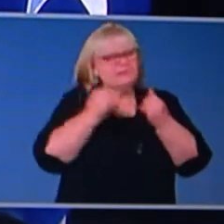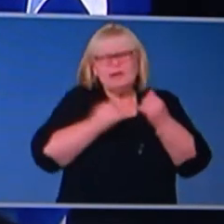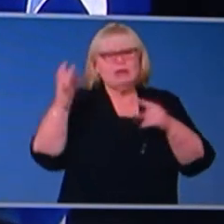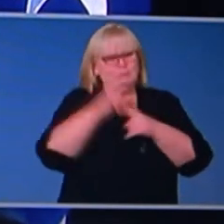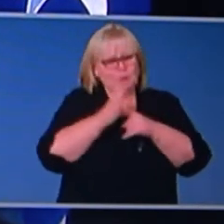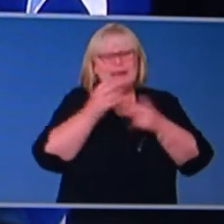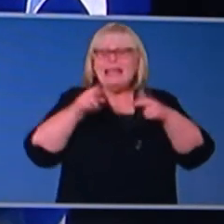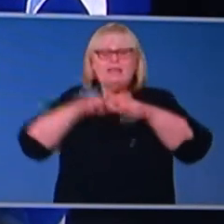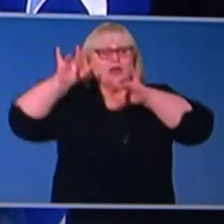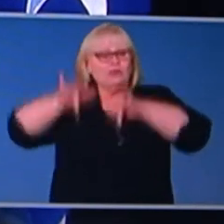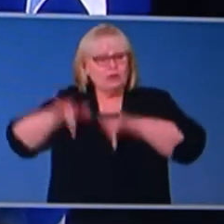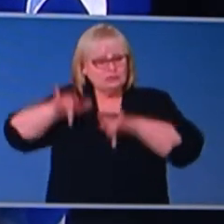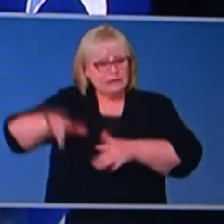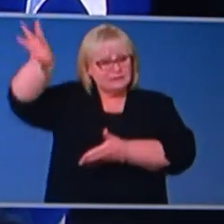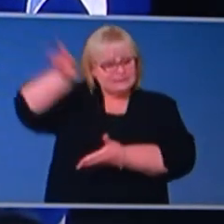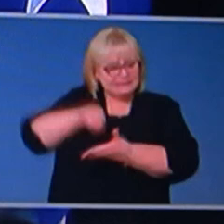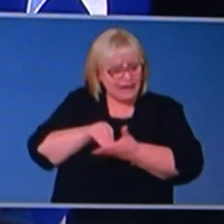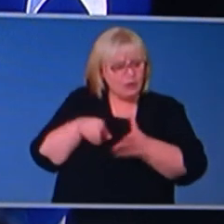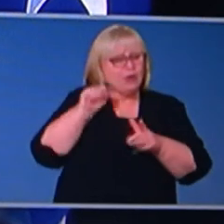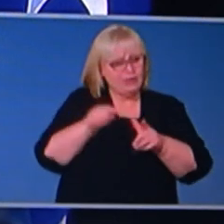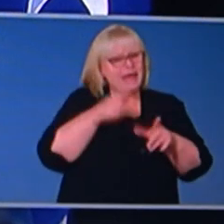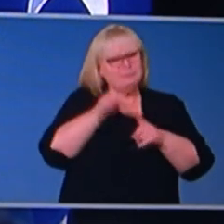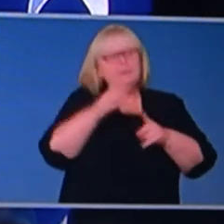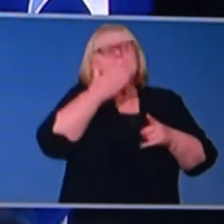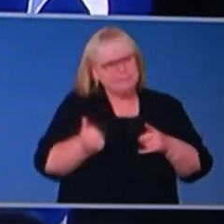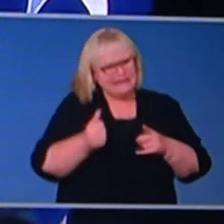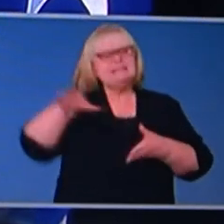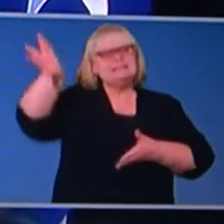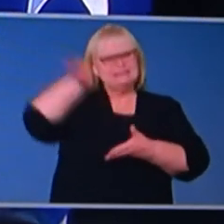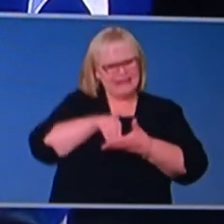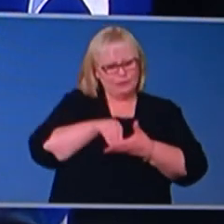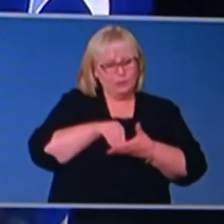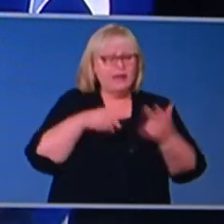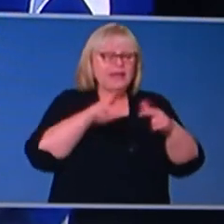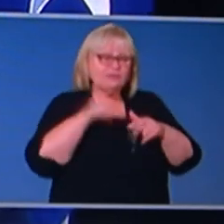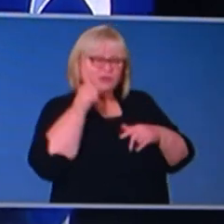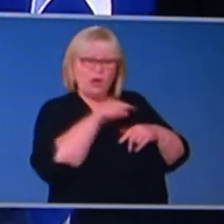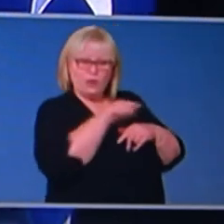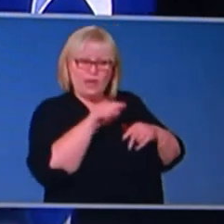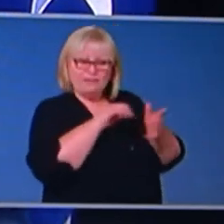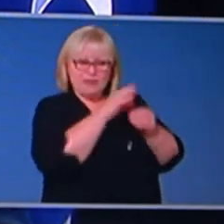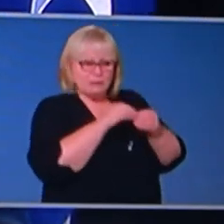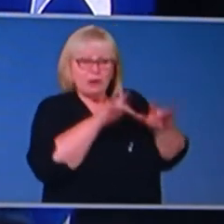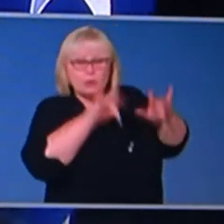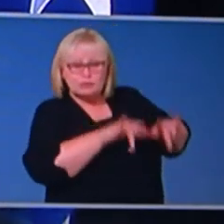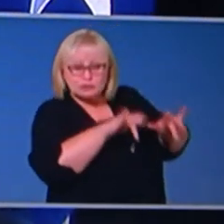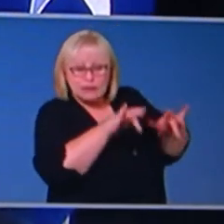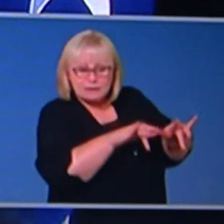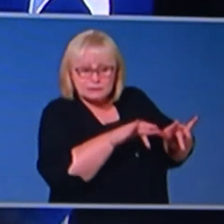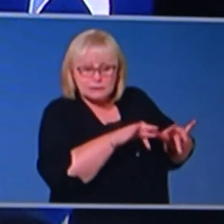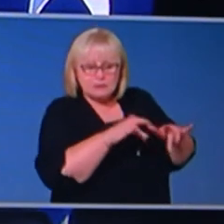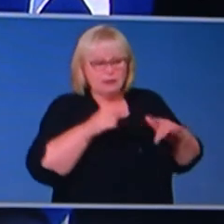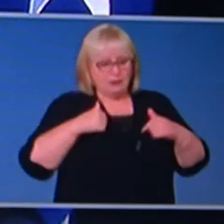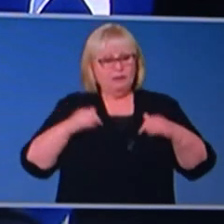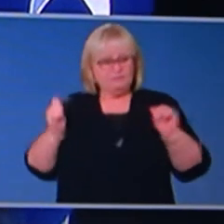So if you haven't downloaded the app yet, download it. If you know someone who hasn't downloaded the app yet and you have,